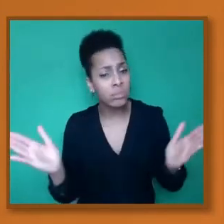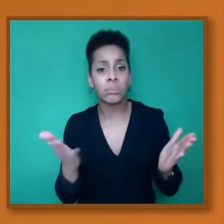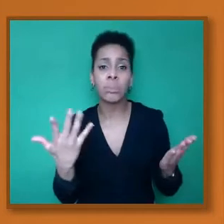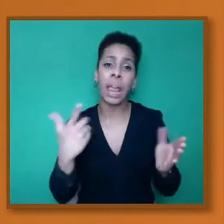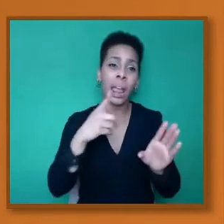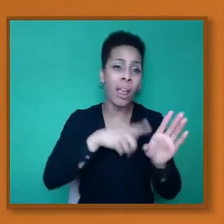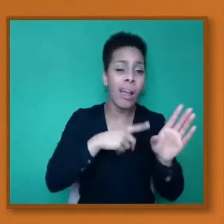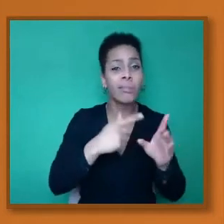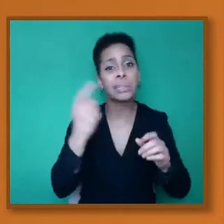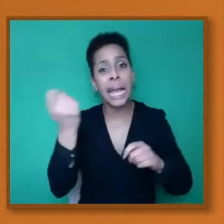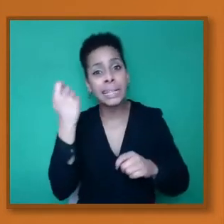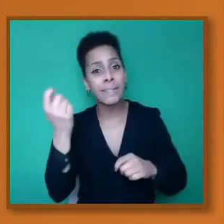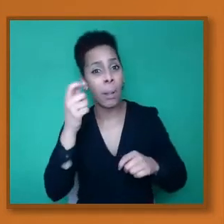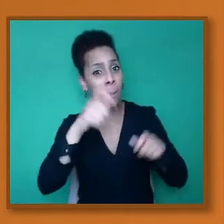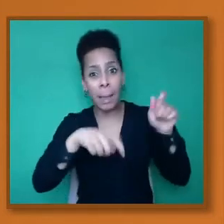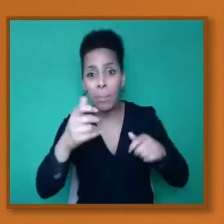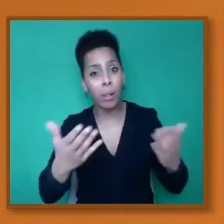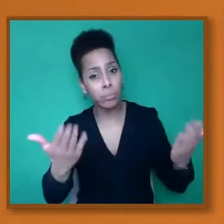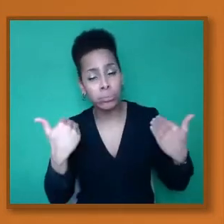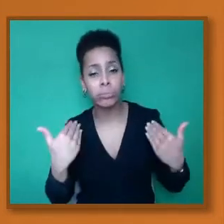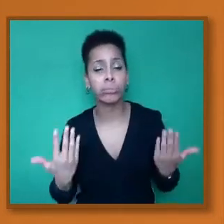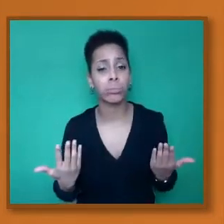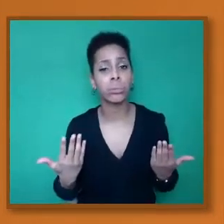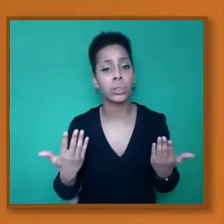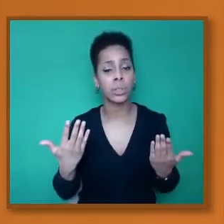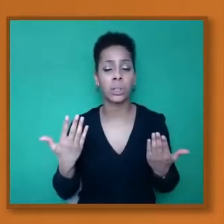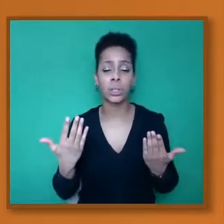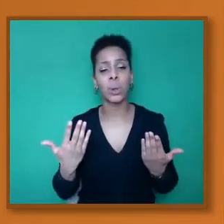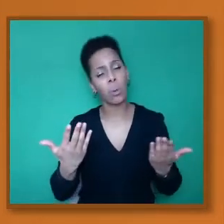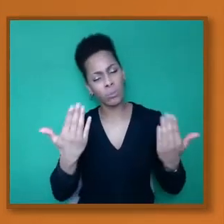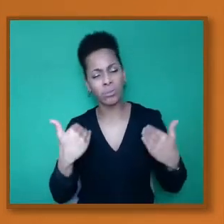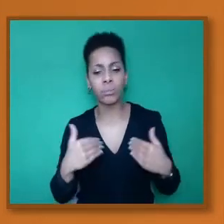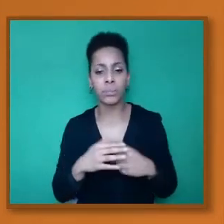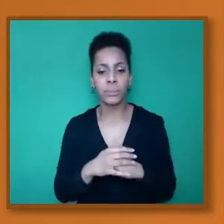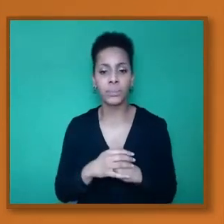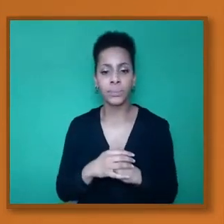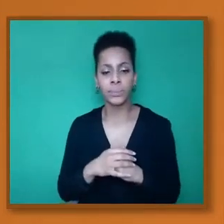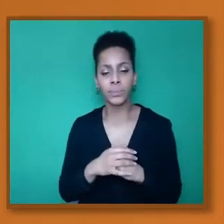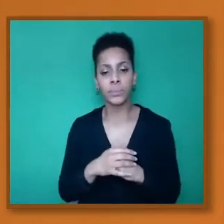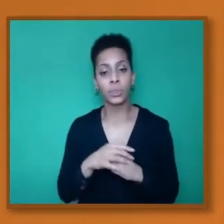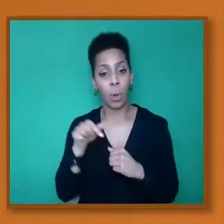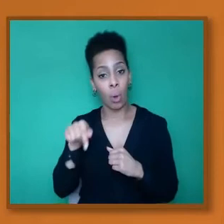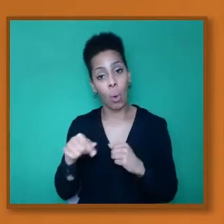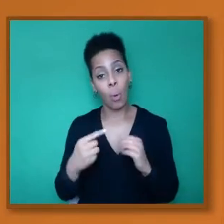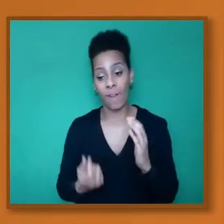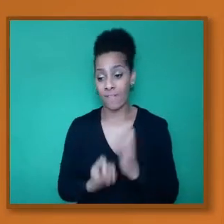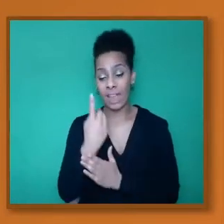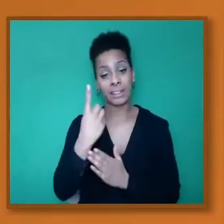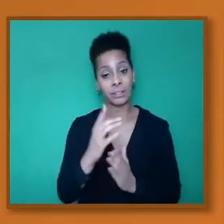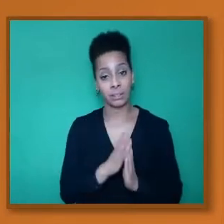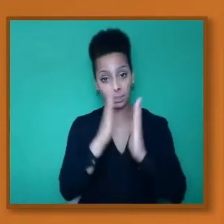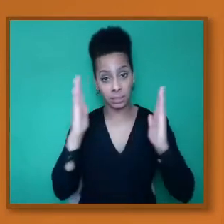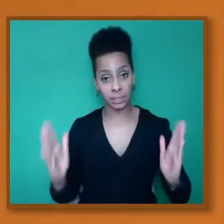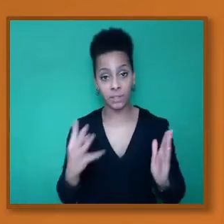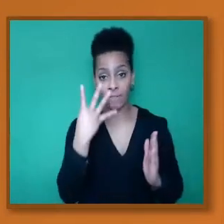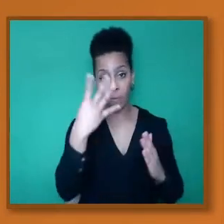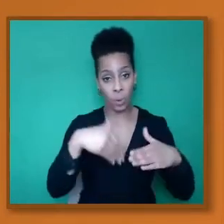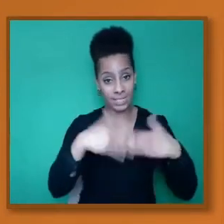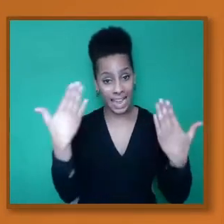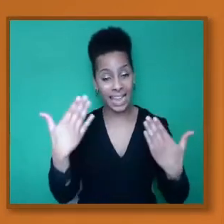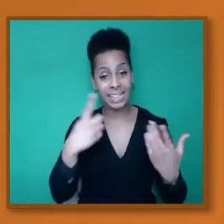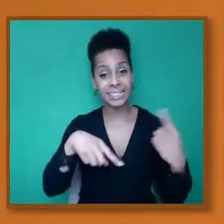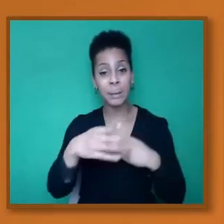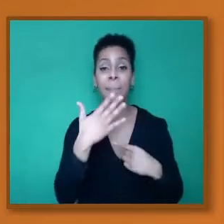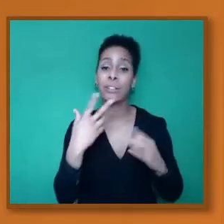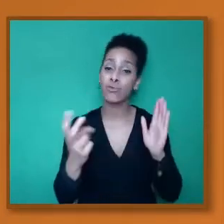So they're part of demystifying that myth. So four days, free to register. So please do